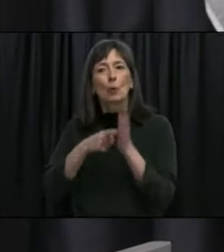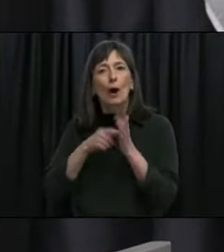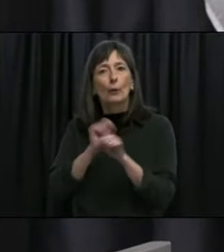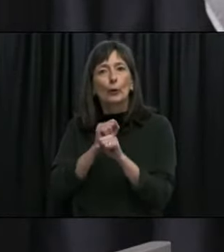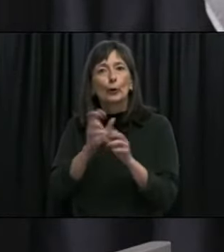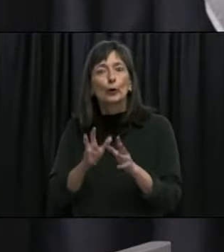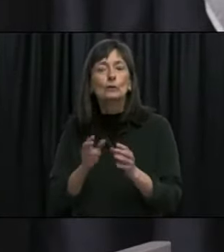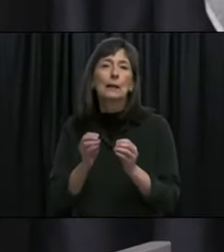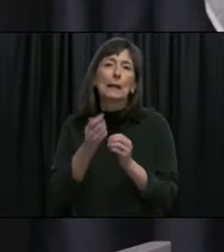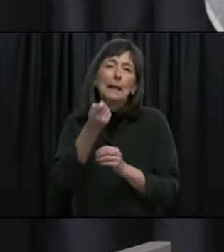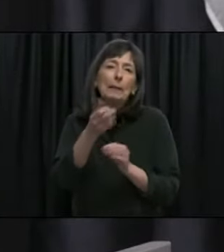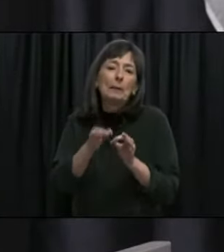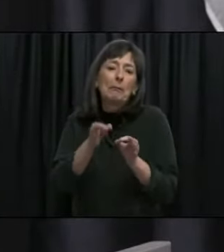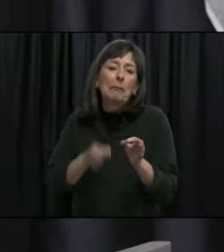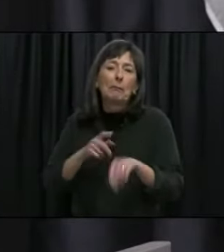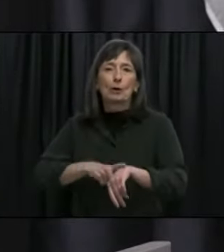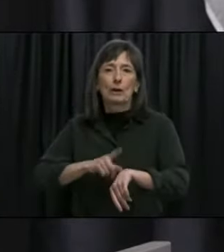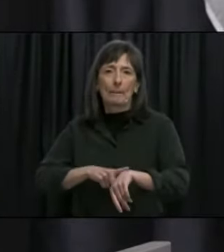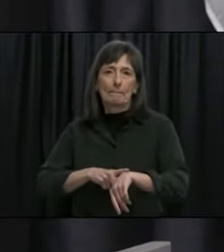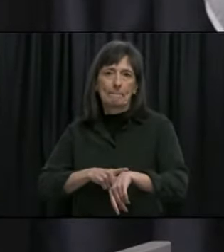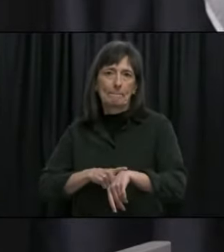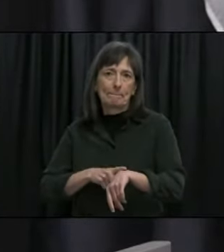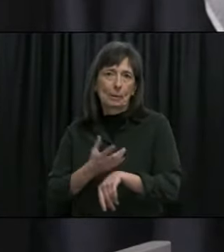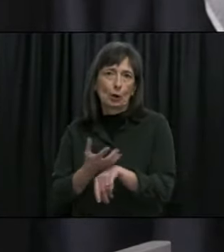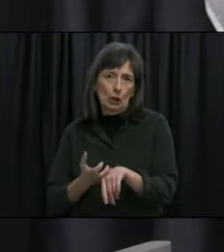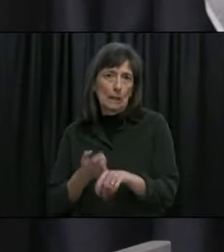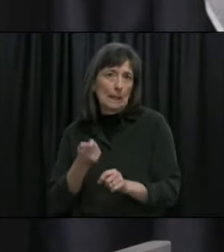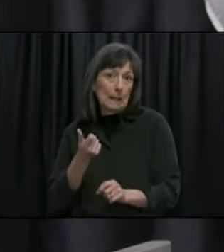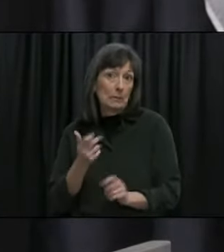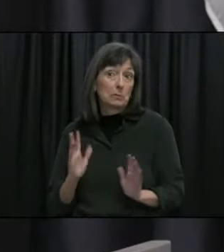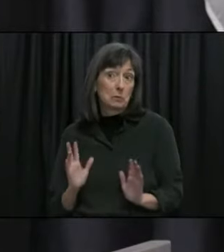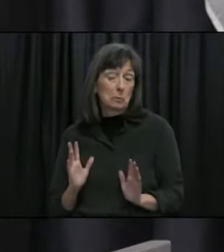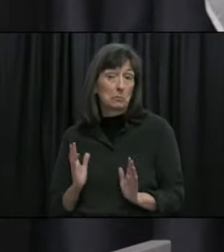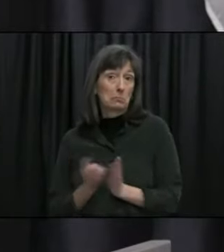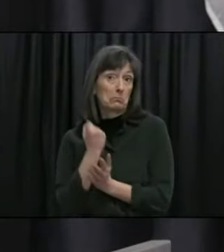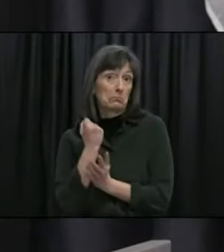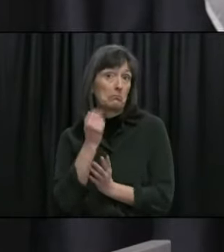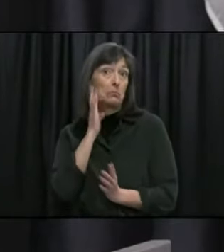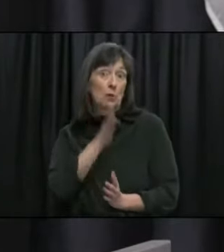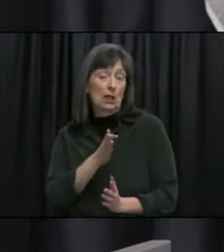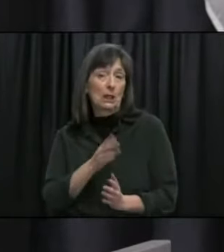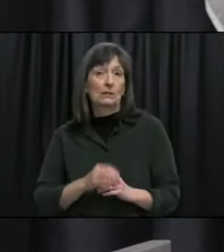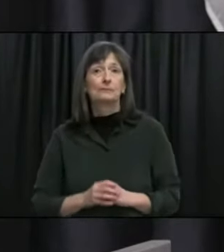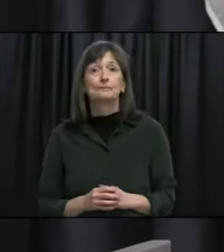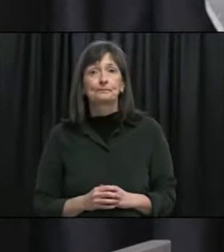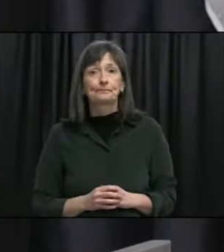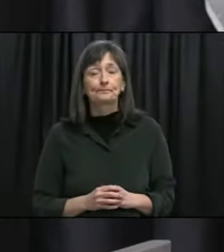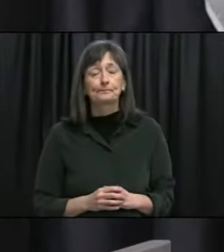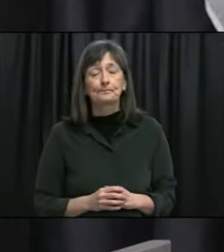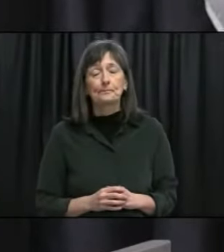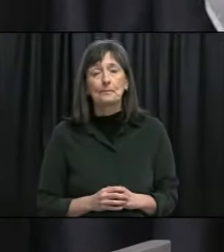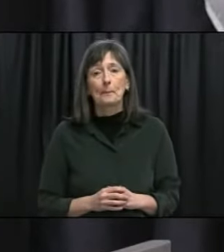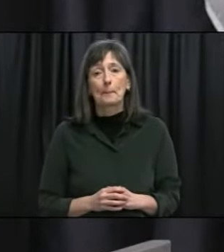perhaps we would have which is really good and so that's what we'll be doing going forward